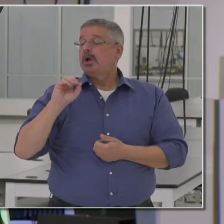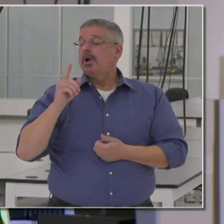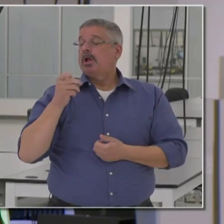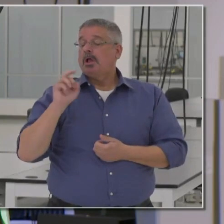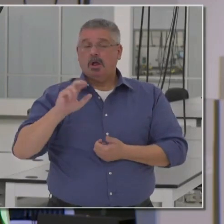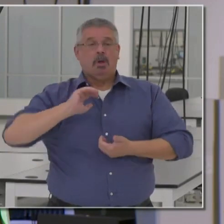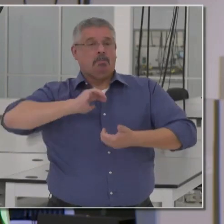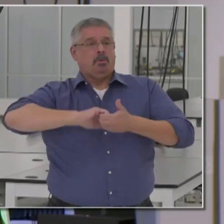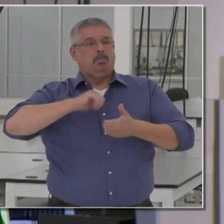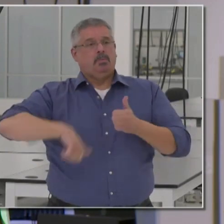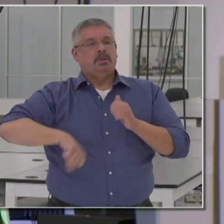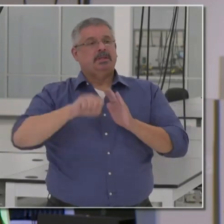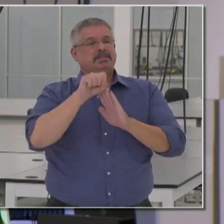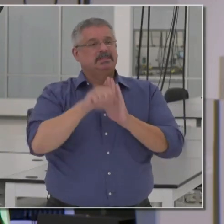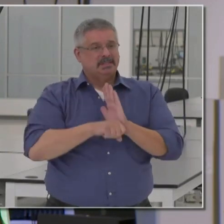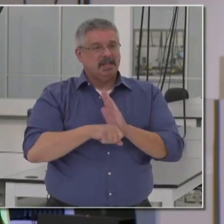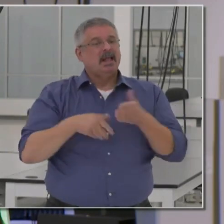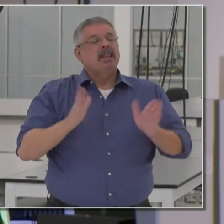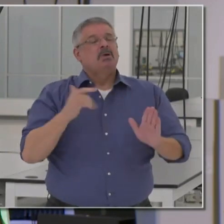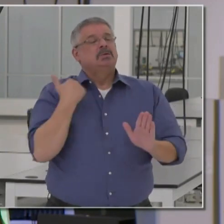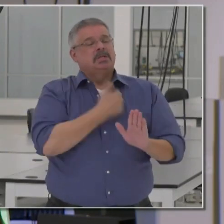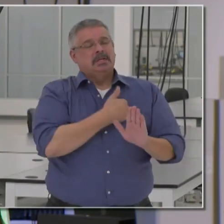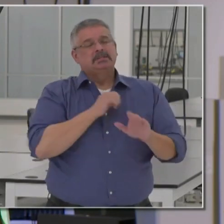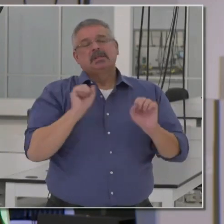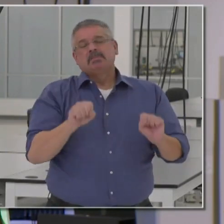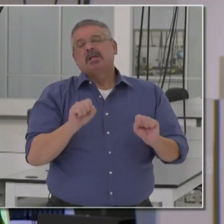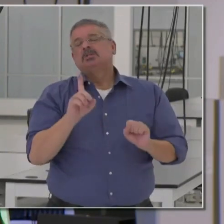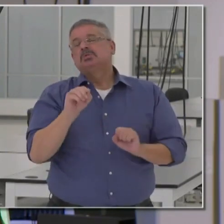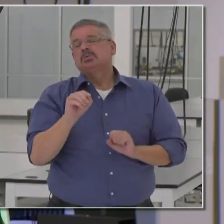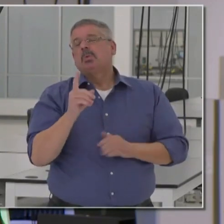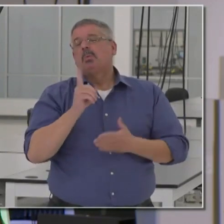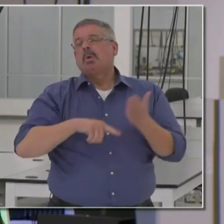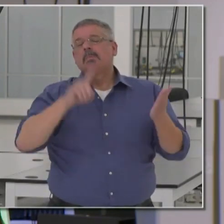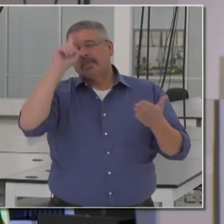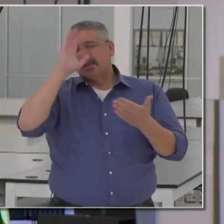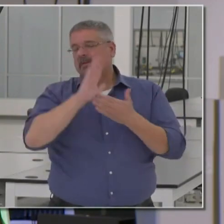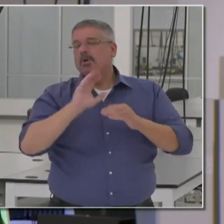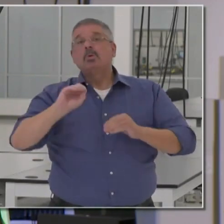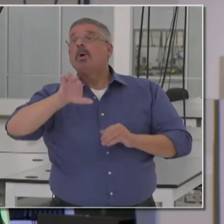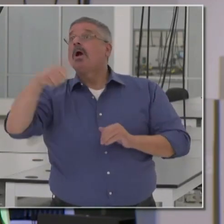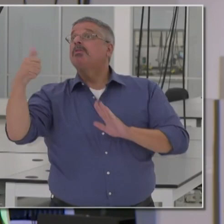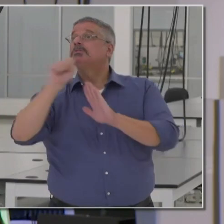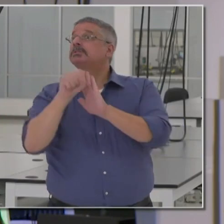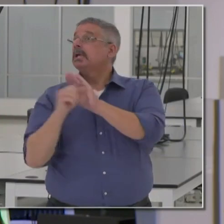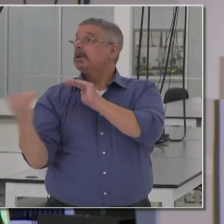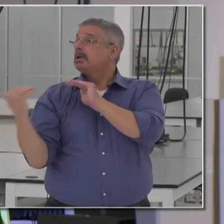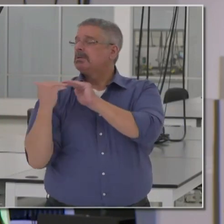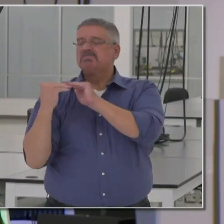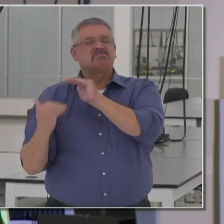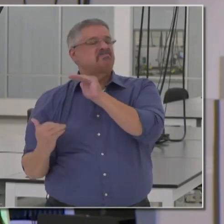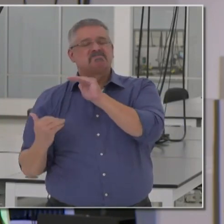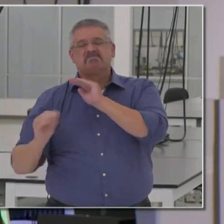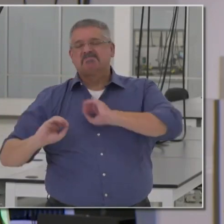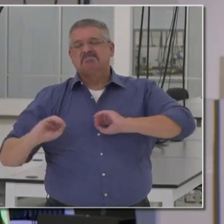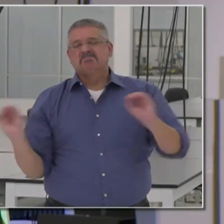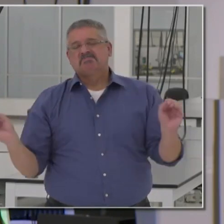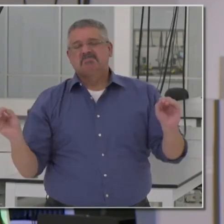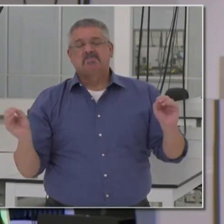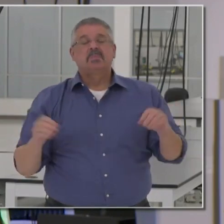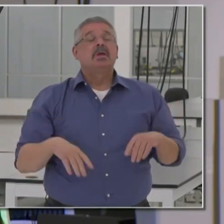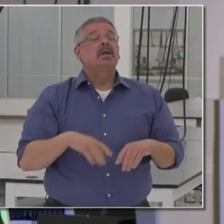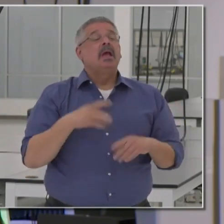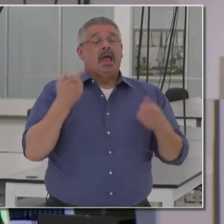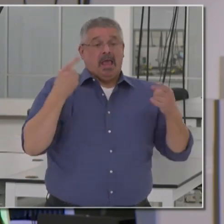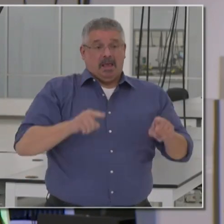with this state that allows us the capacity to do what we believe no other state in our nation can achieve. Again,